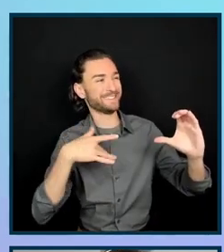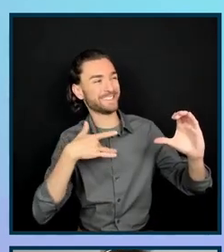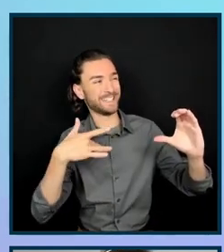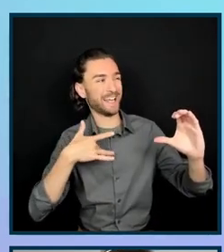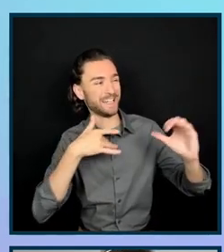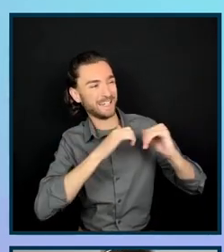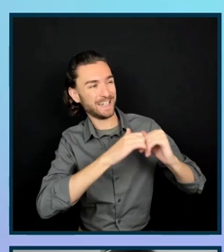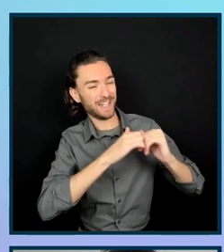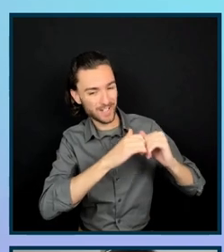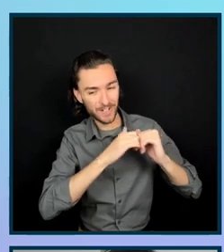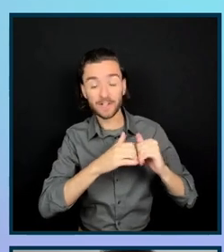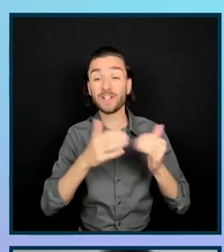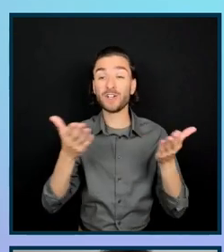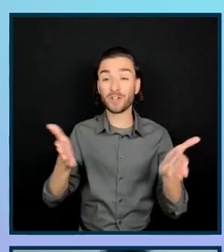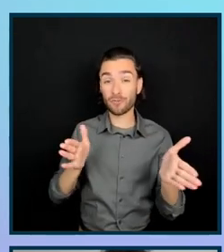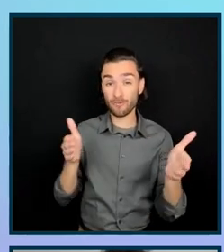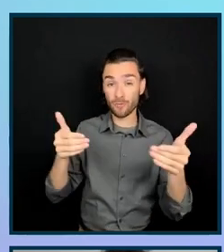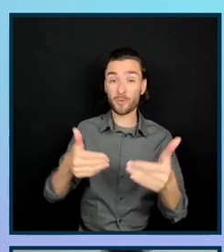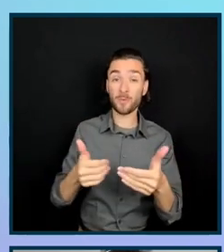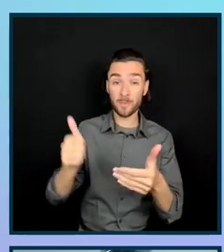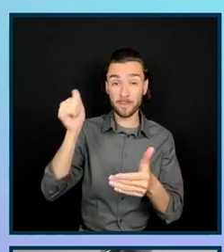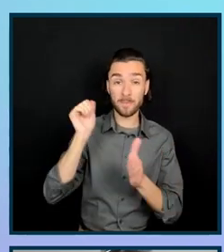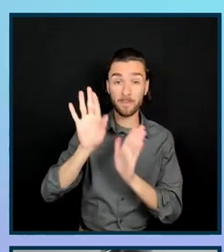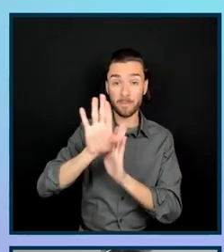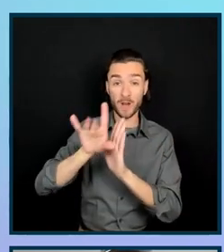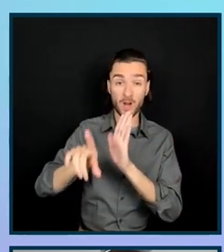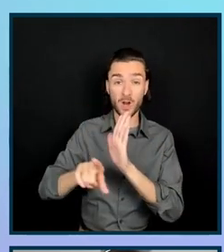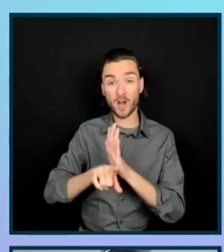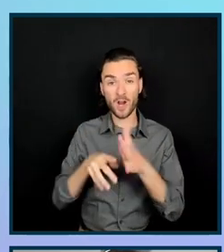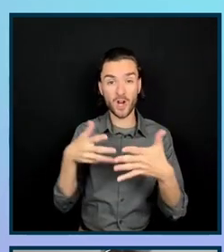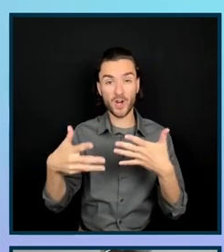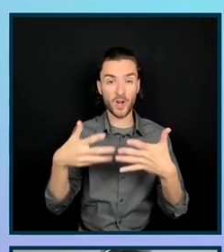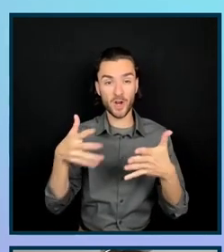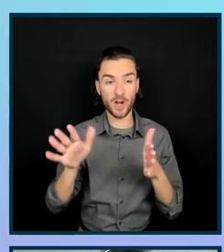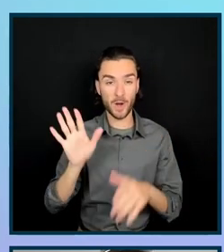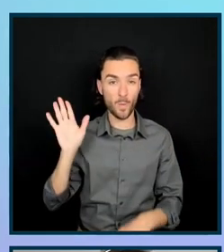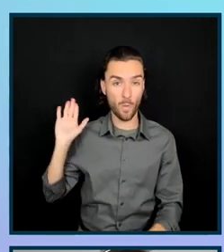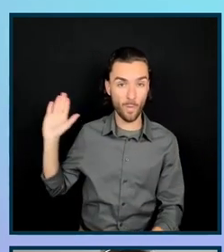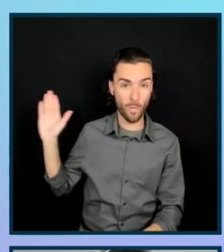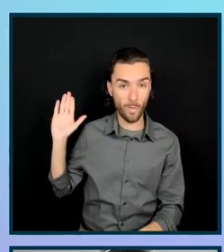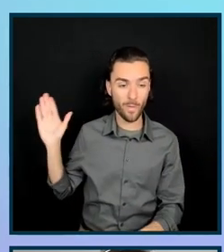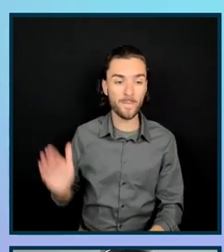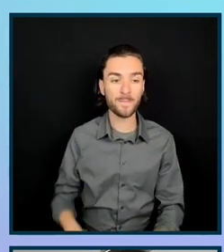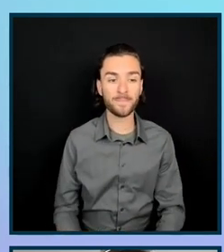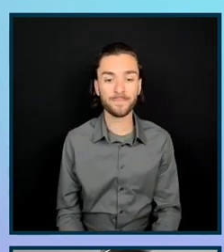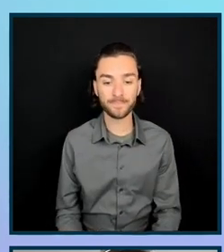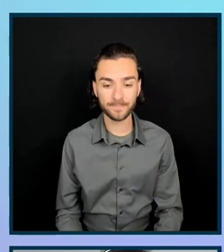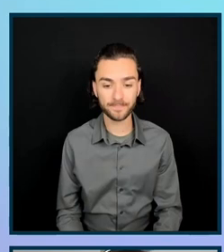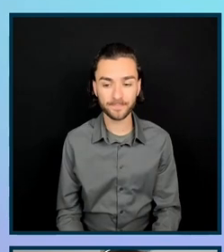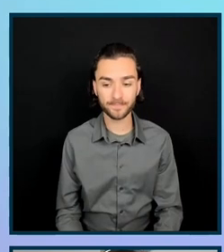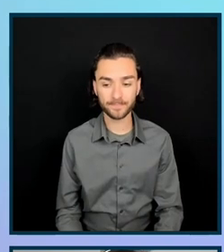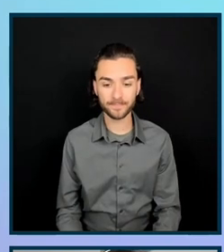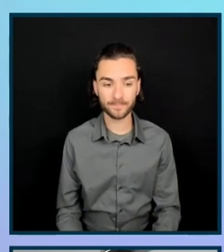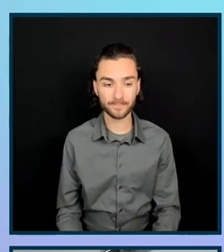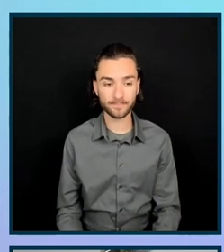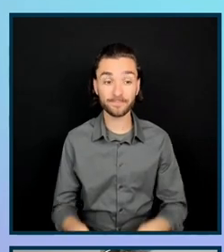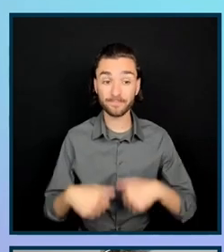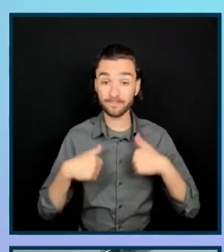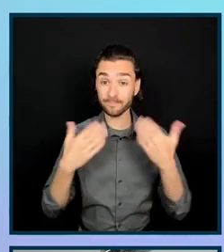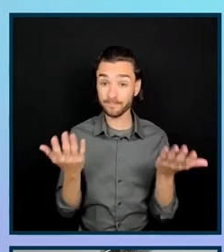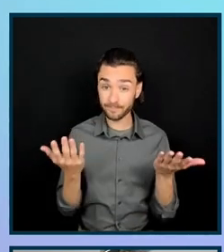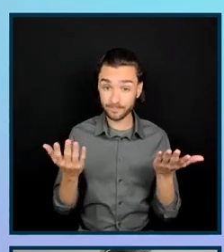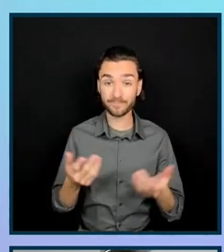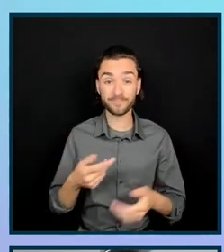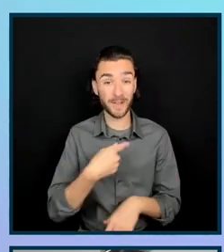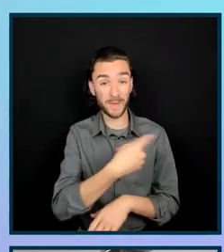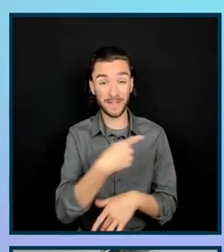And I'm in a room with a gray wall in the background. And we are fine. And again,